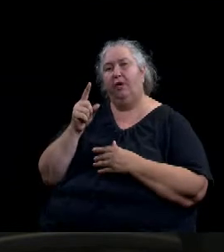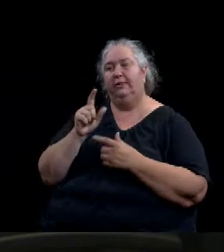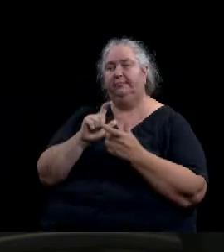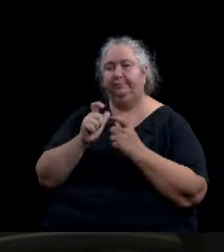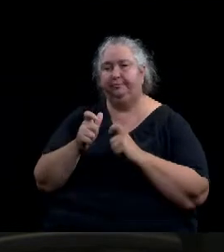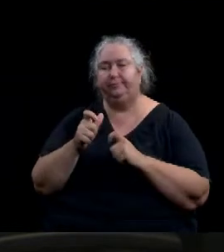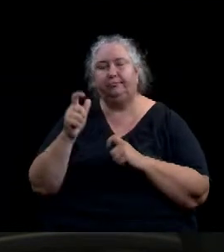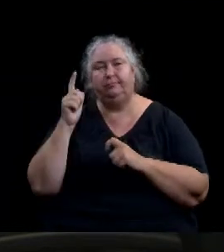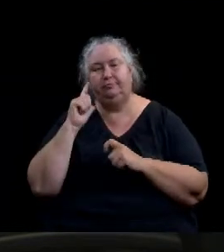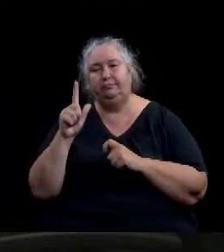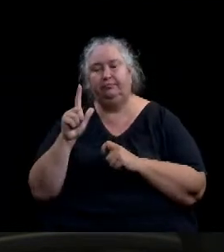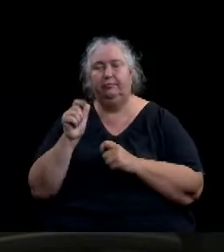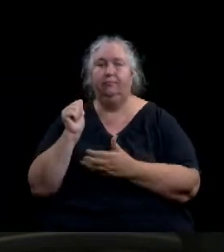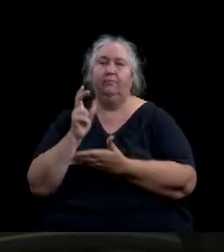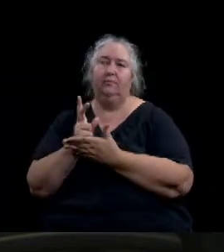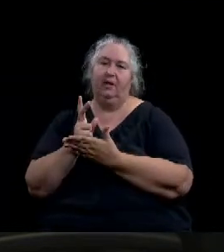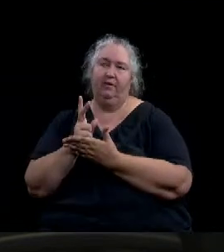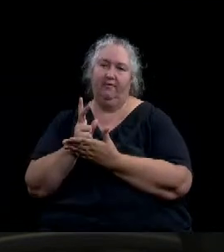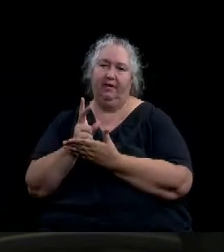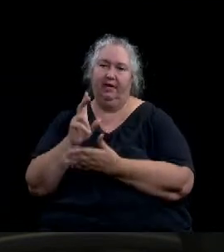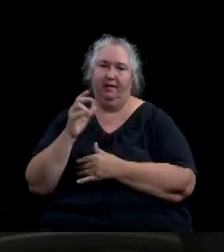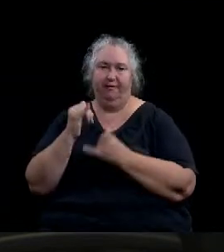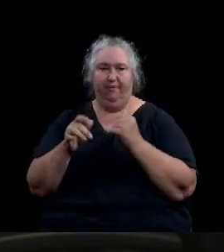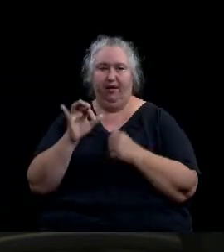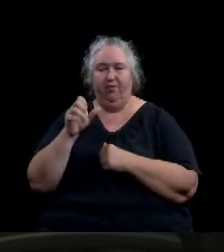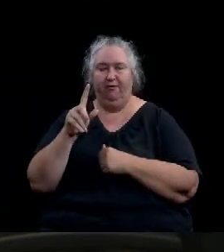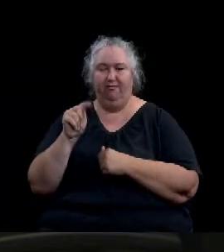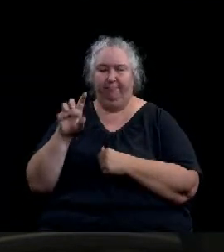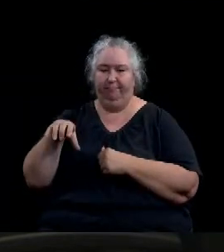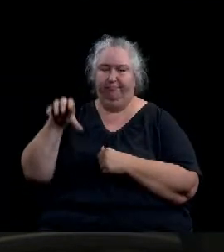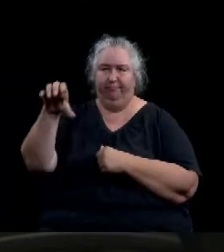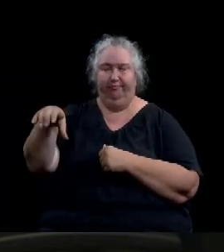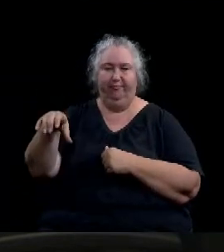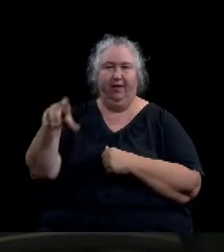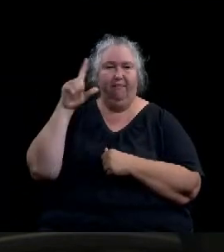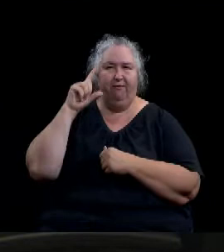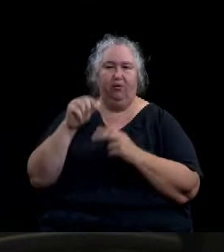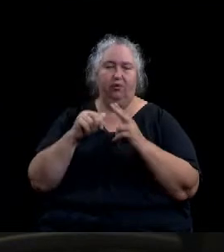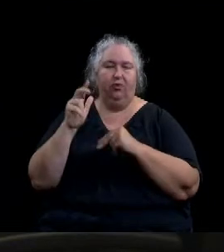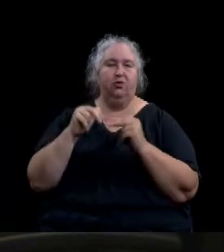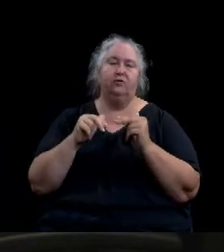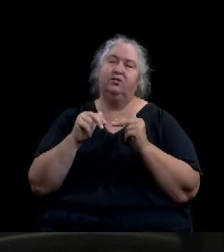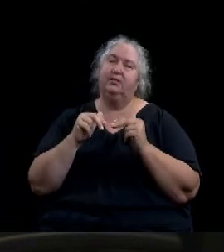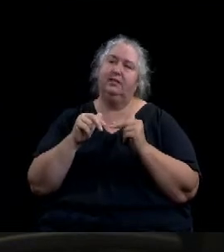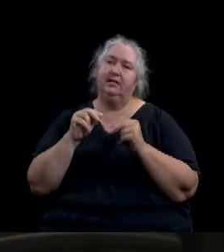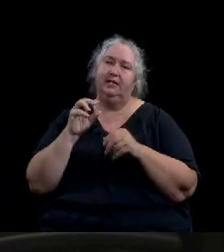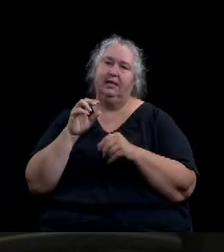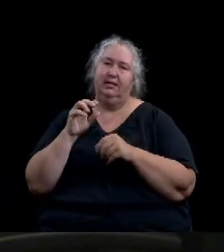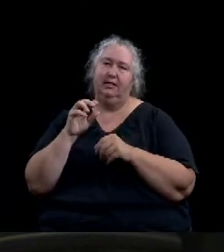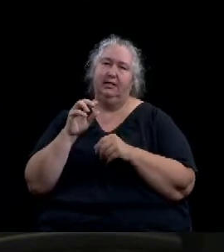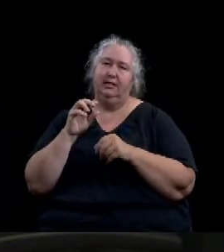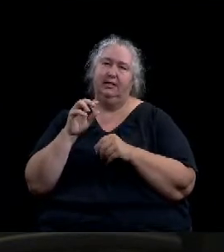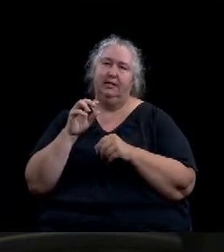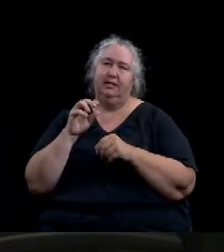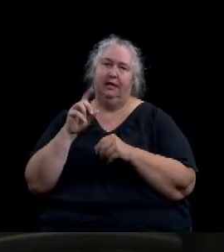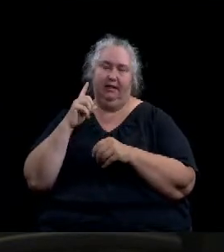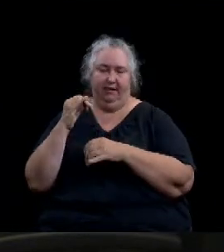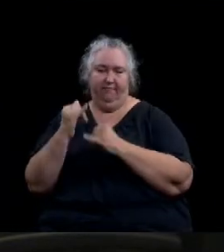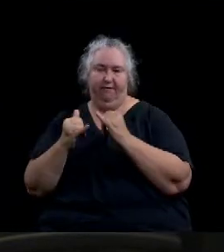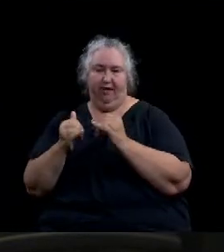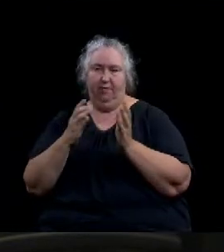construction plans of the H&B Casparian edition and final plat and construction plans of Copper Springs edition phase 7.